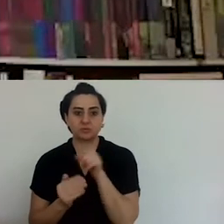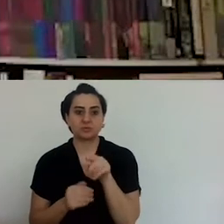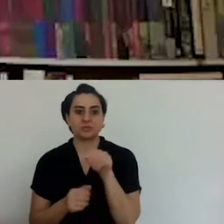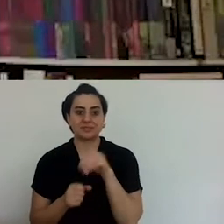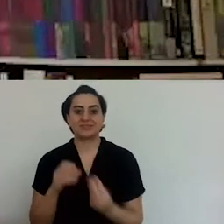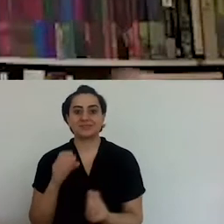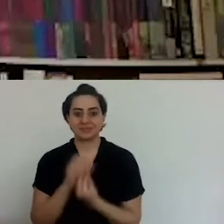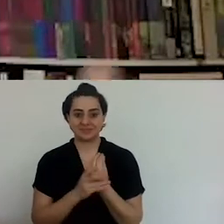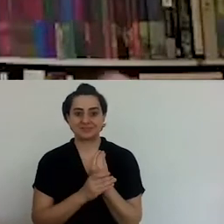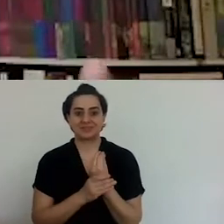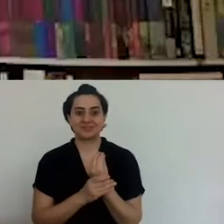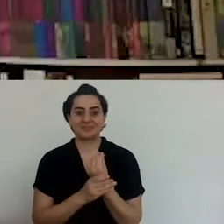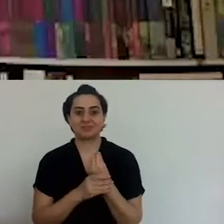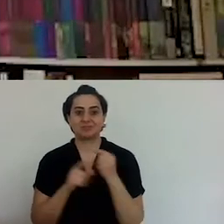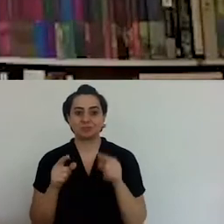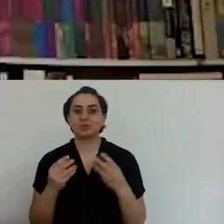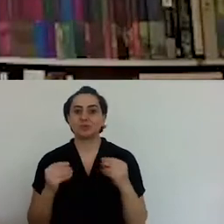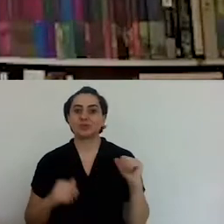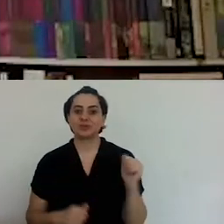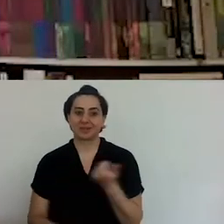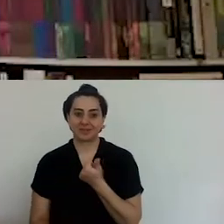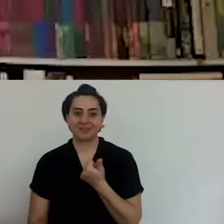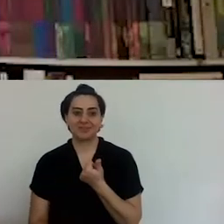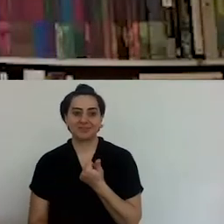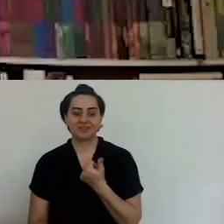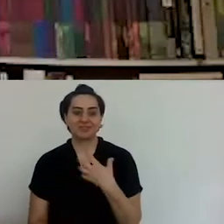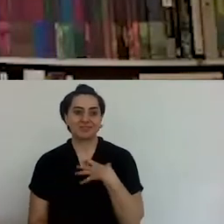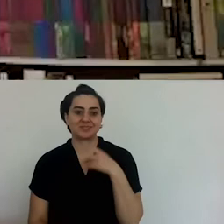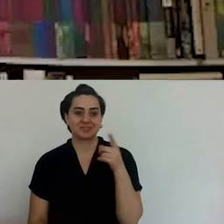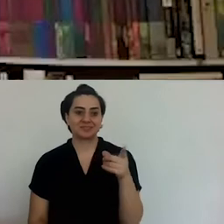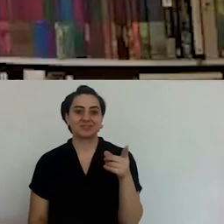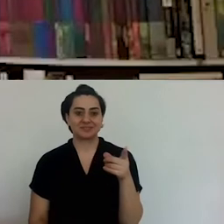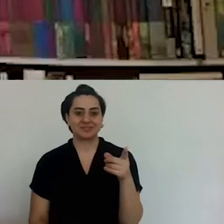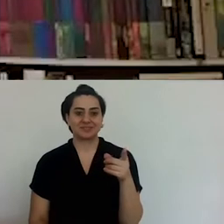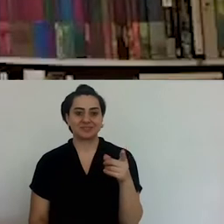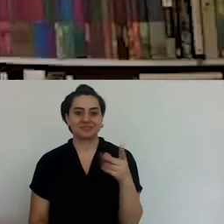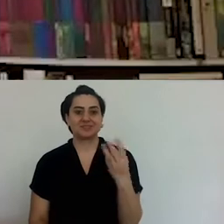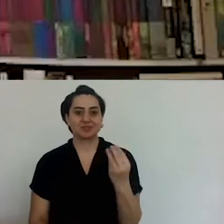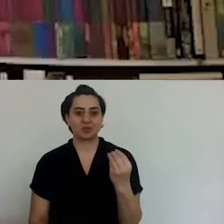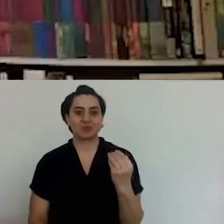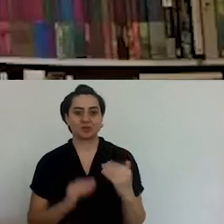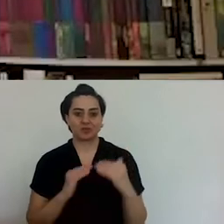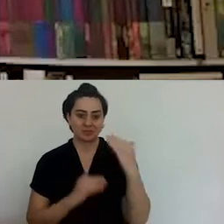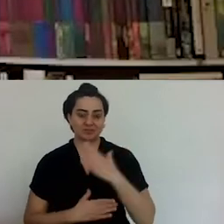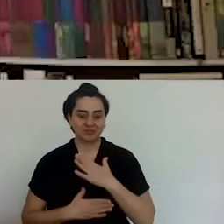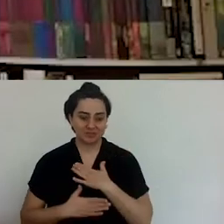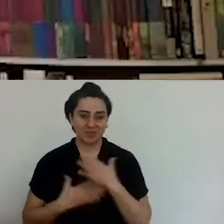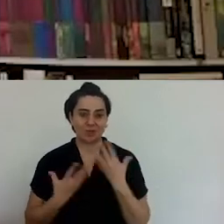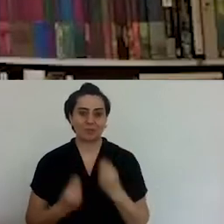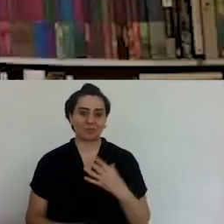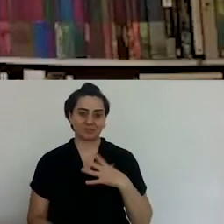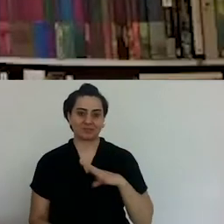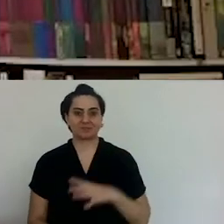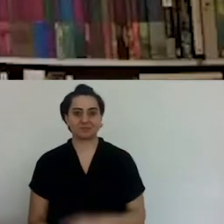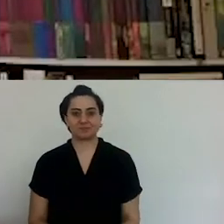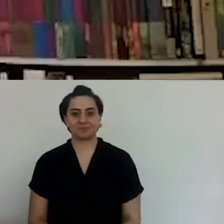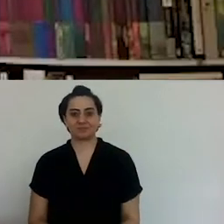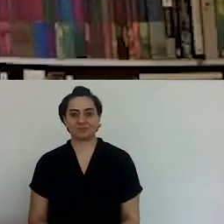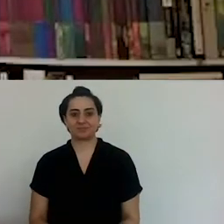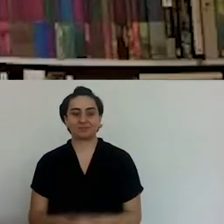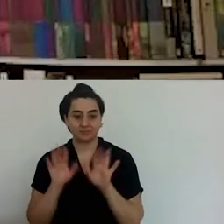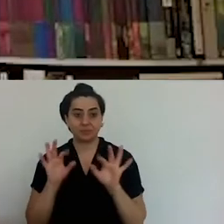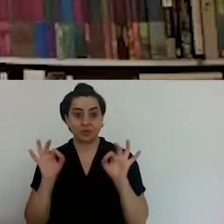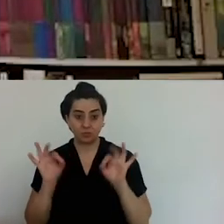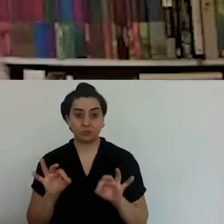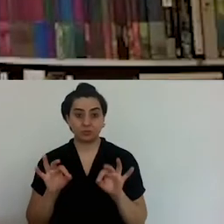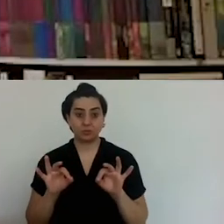we see similar books, and she is the creator of that, founder of that genre. I would like to pay